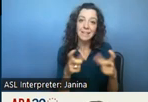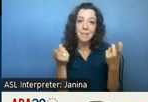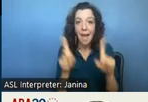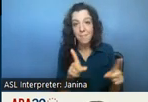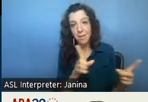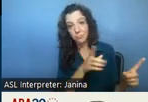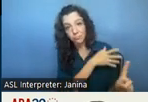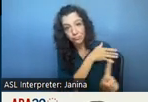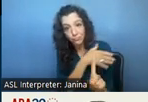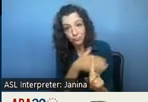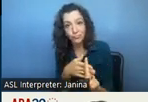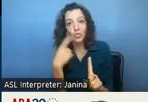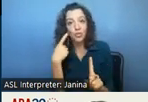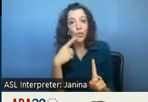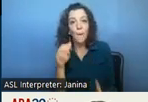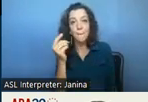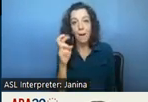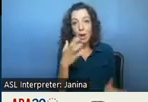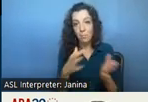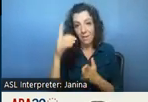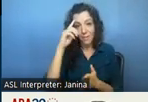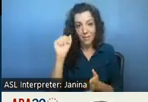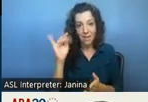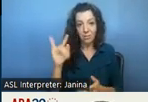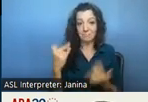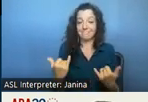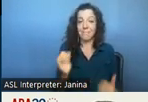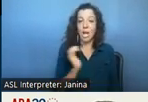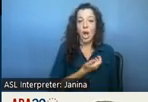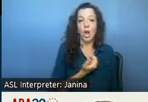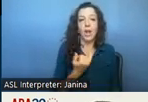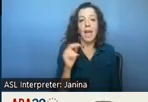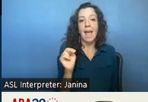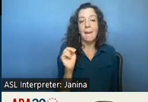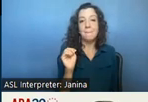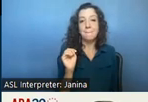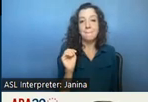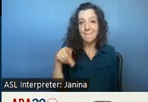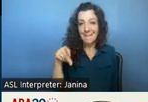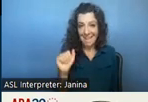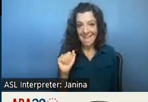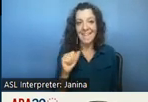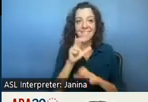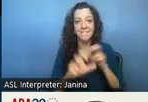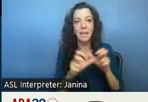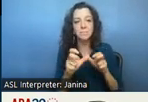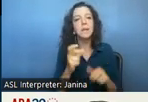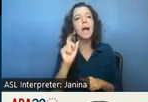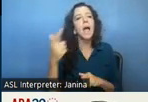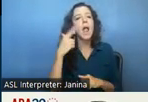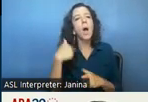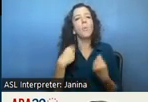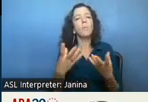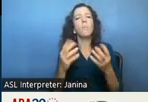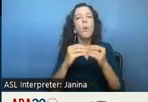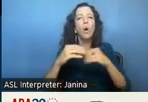date for the master plan for aging so these are our current mpa investments and later on i will give a kind of high level overview of some of the investments that